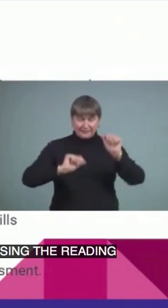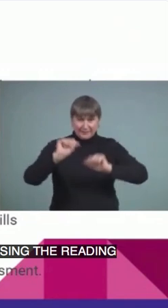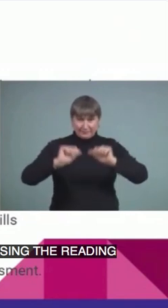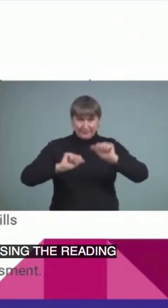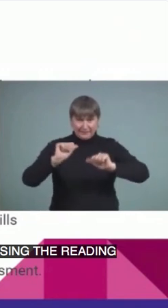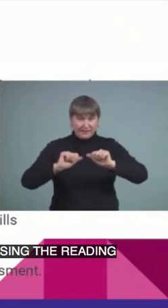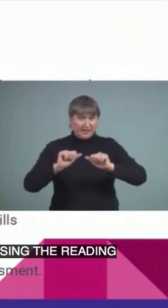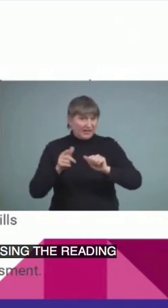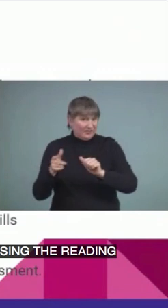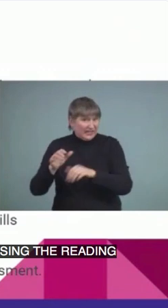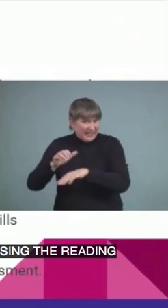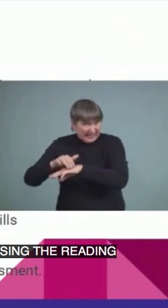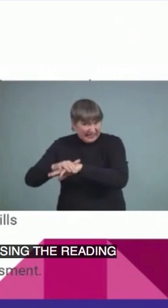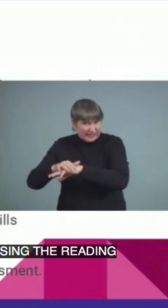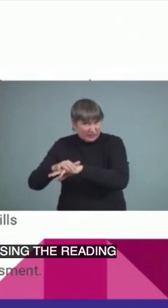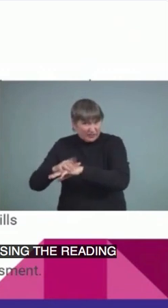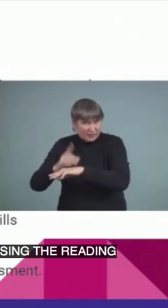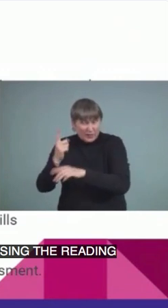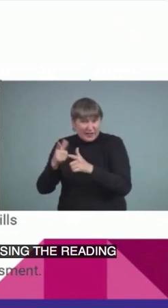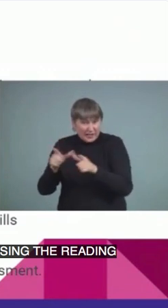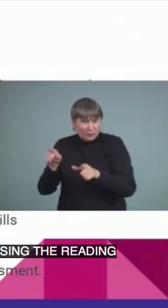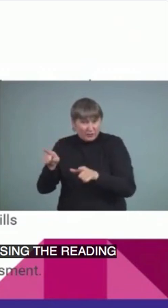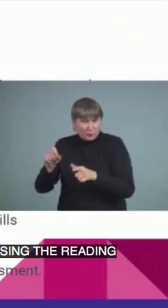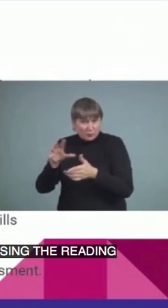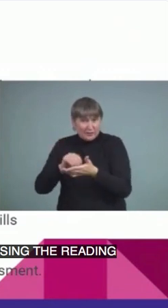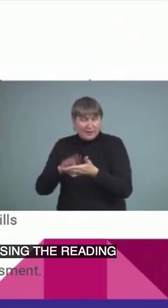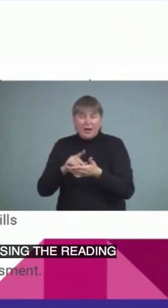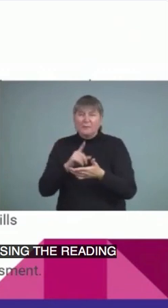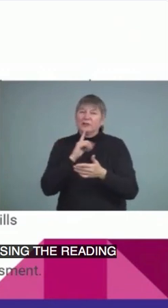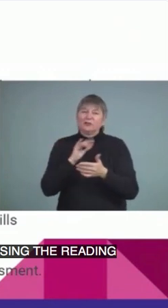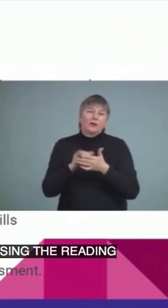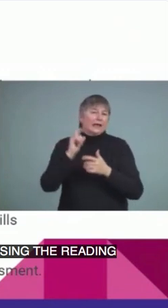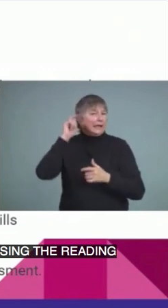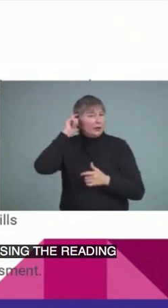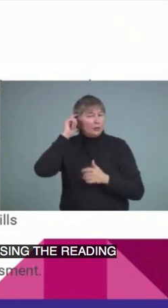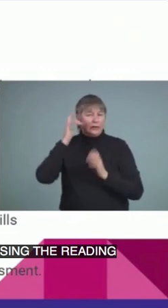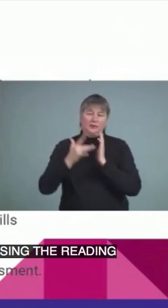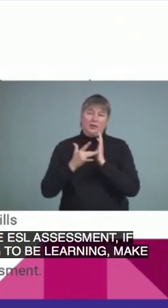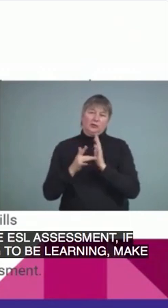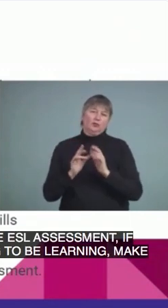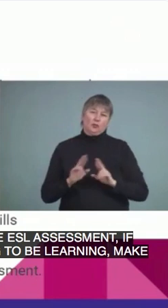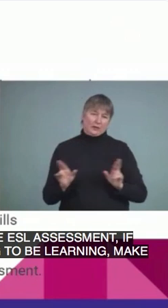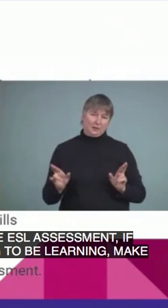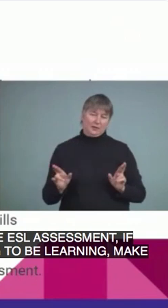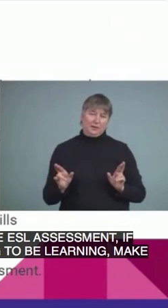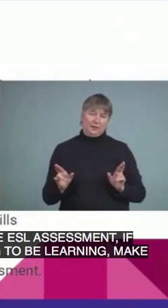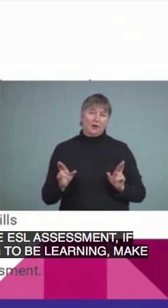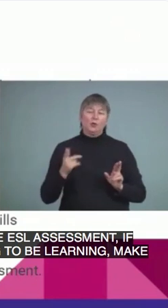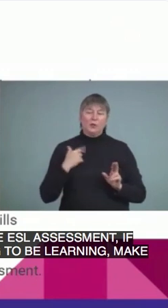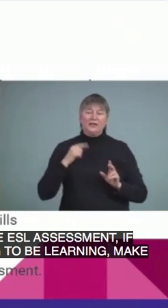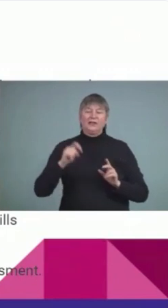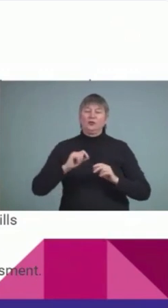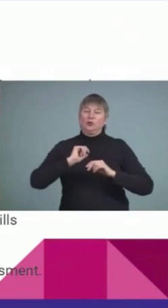that this child is going to be learning, make sure that hearing technology is in place first. We want to make sure that we get the best